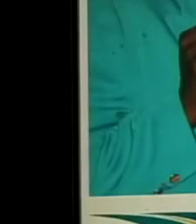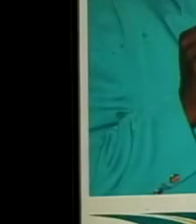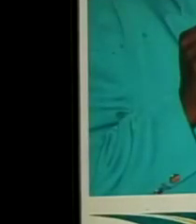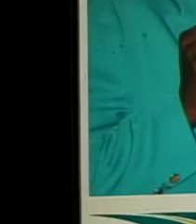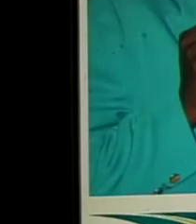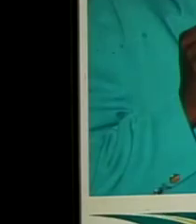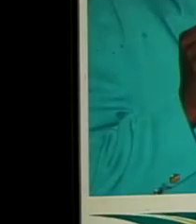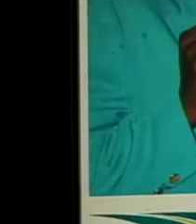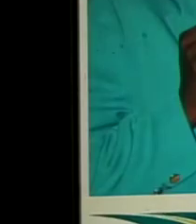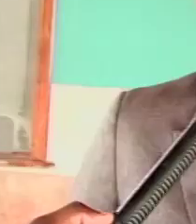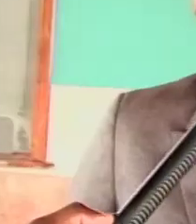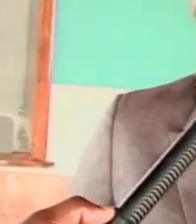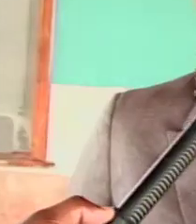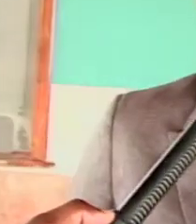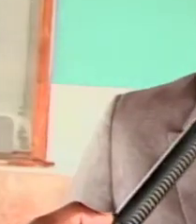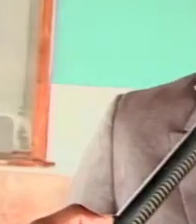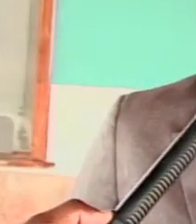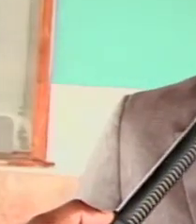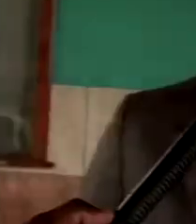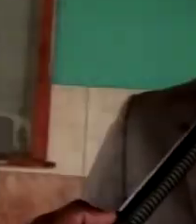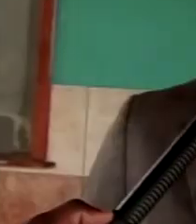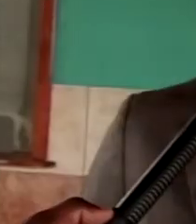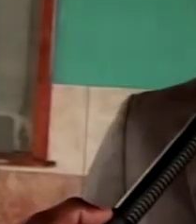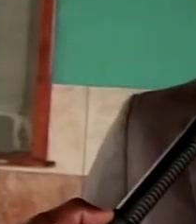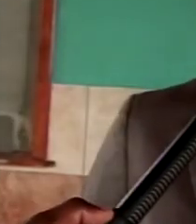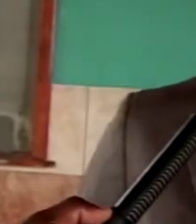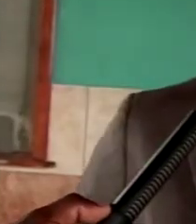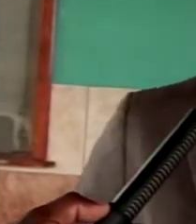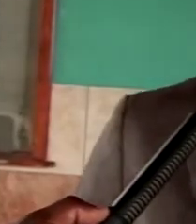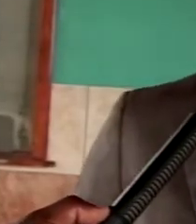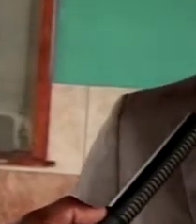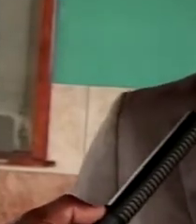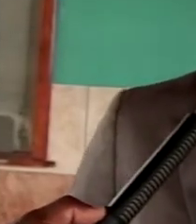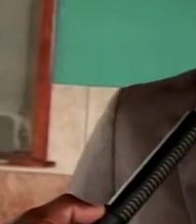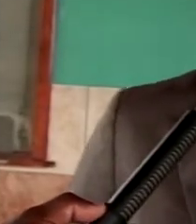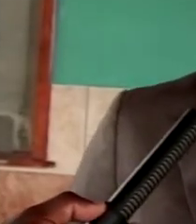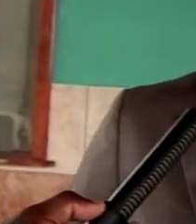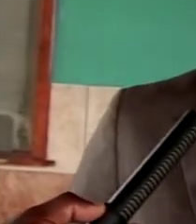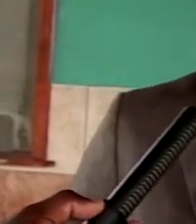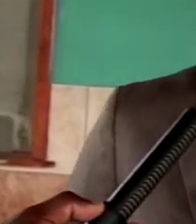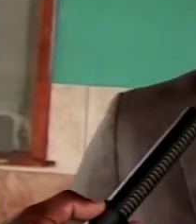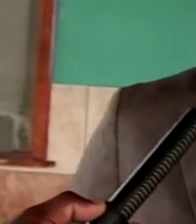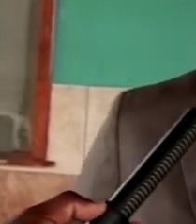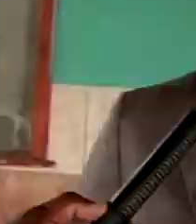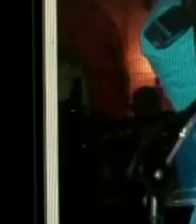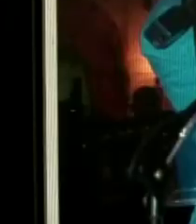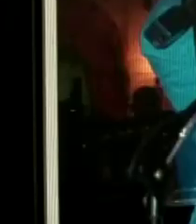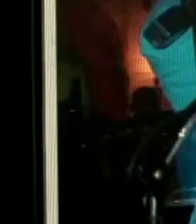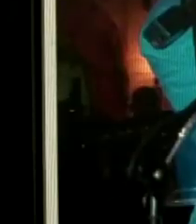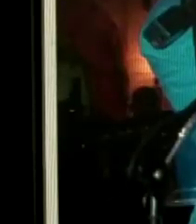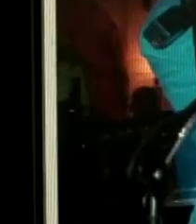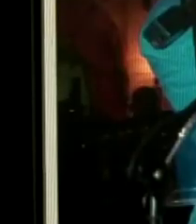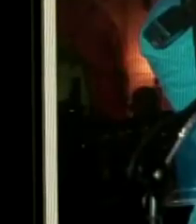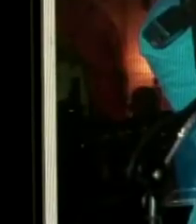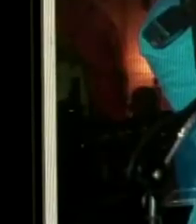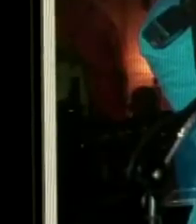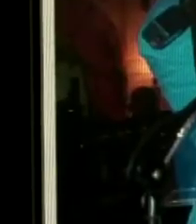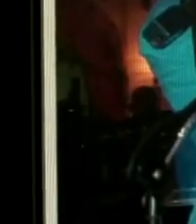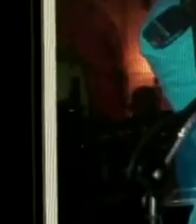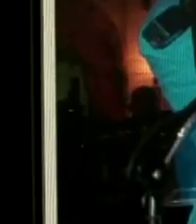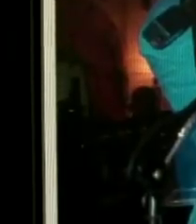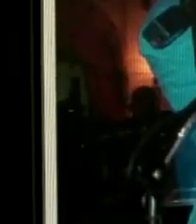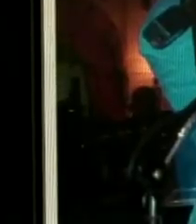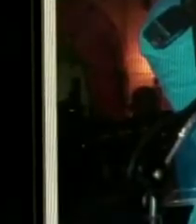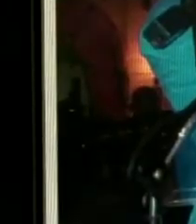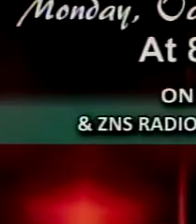Pauline David Thompson, the victim of a robbery at the weekend. Tonight, her hard-earned medals are gone. The national treasurers in the